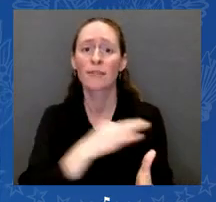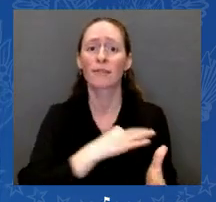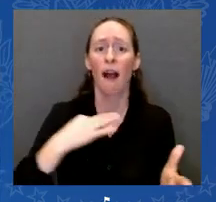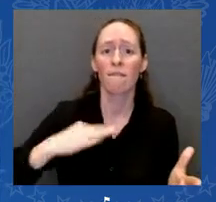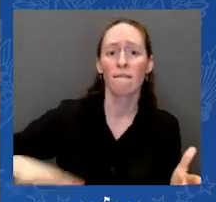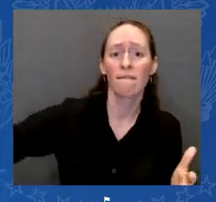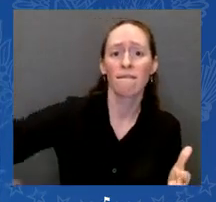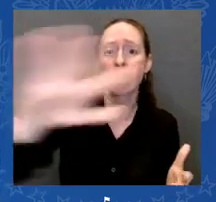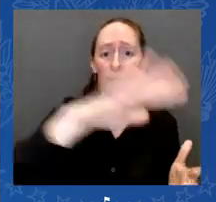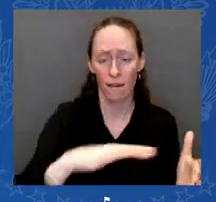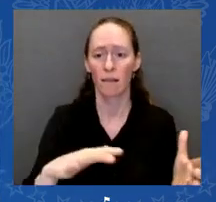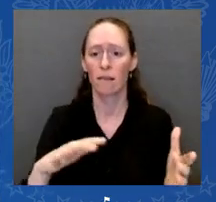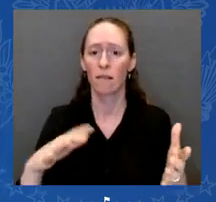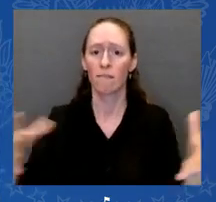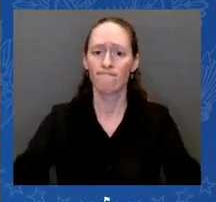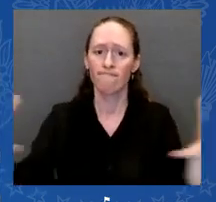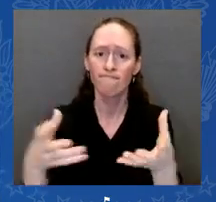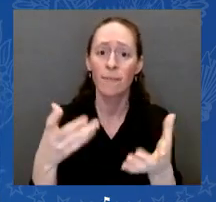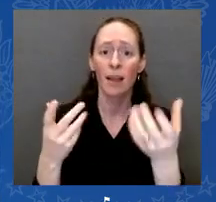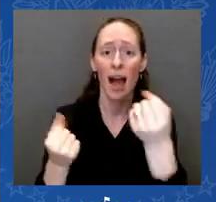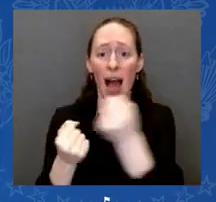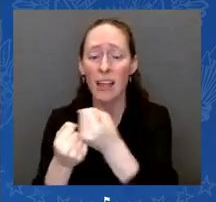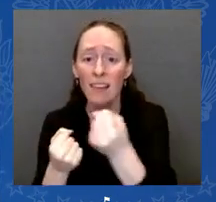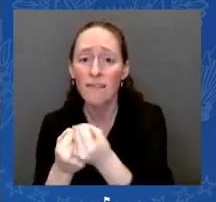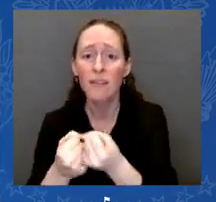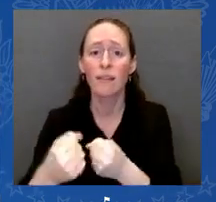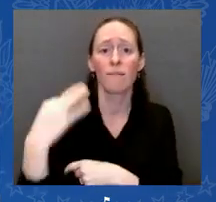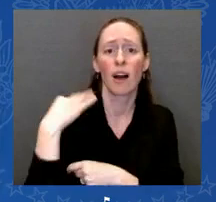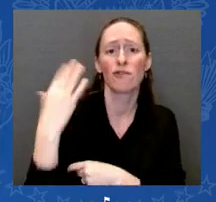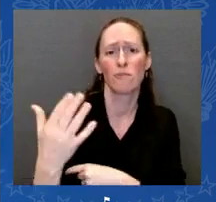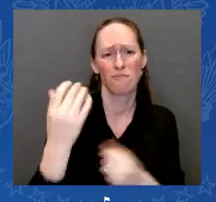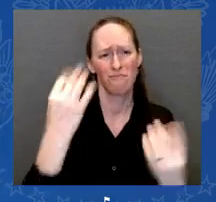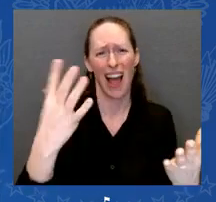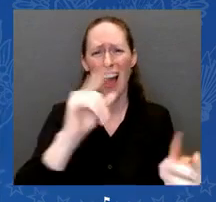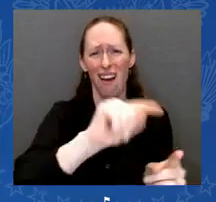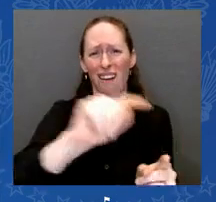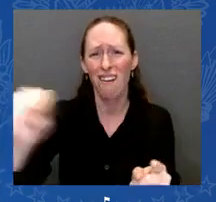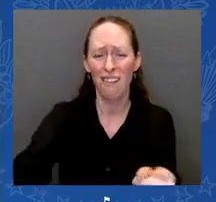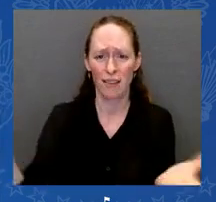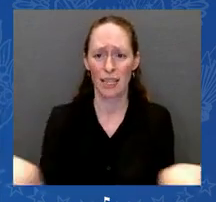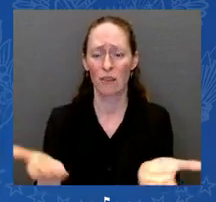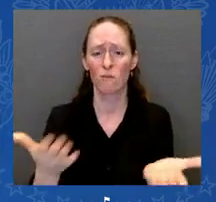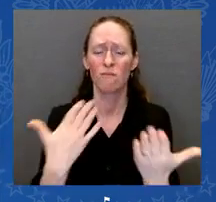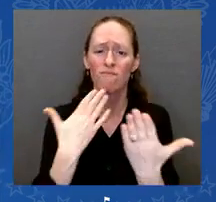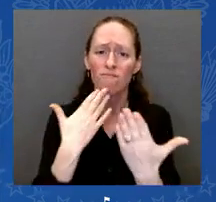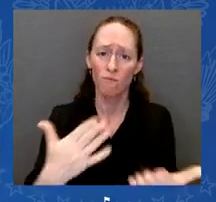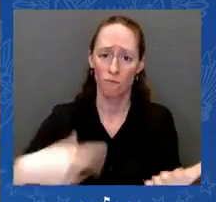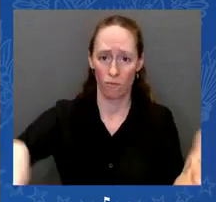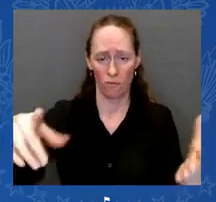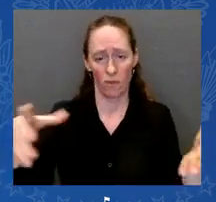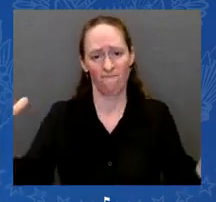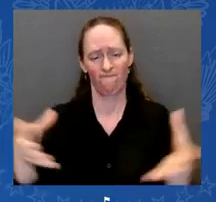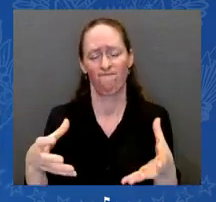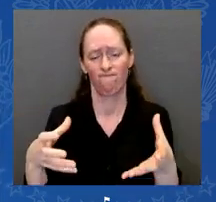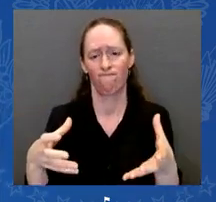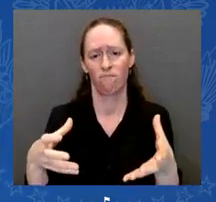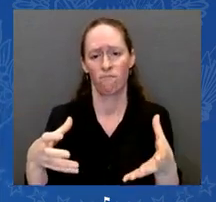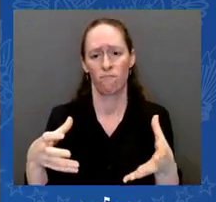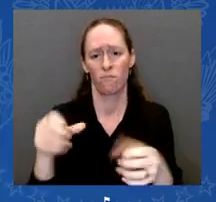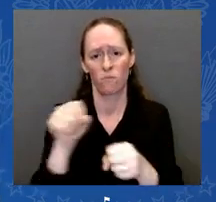who have made a commitment to work together to end this gun violence crisis in our